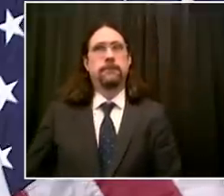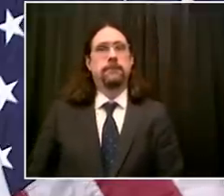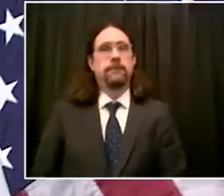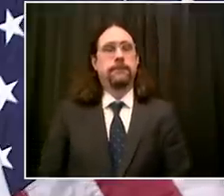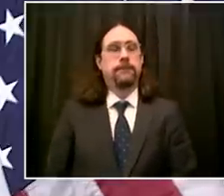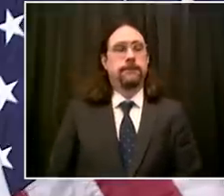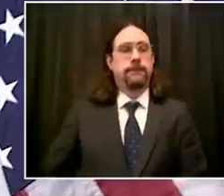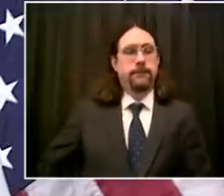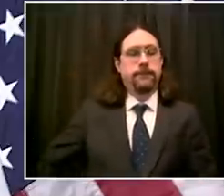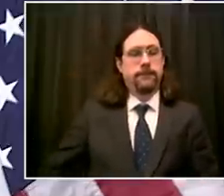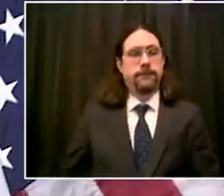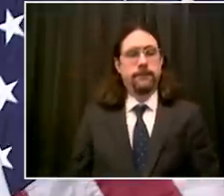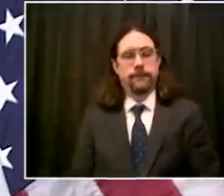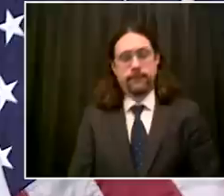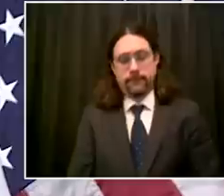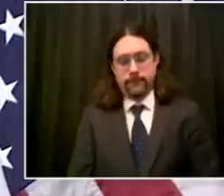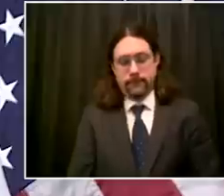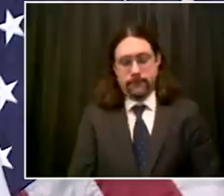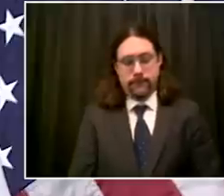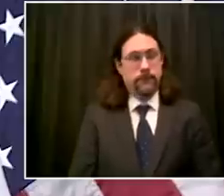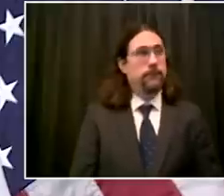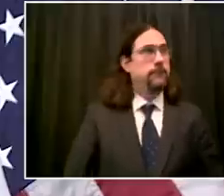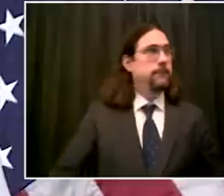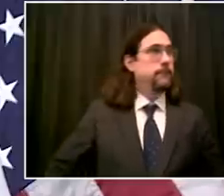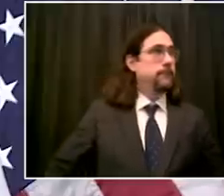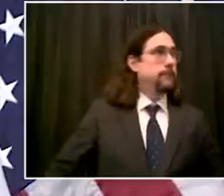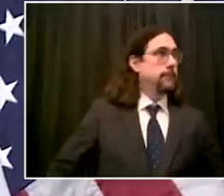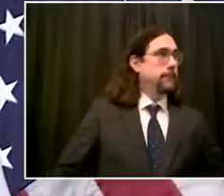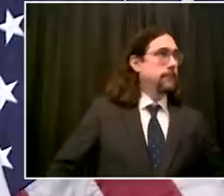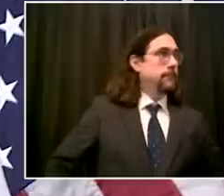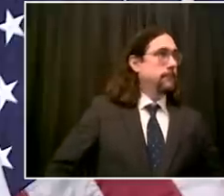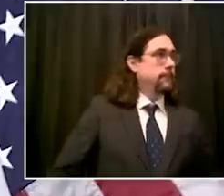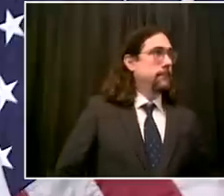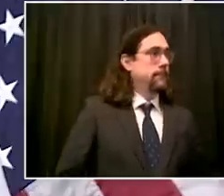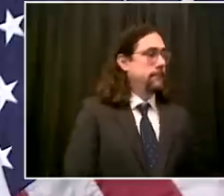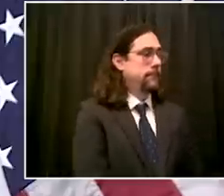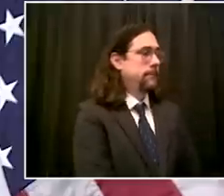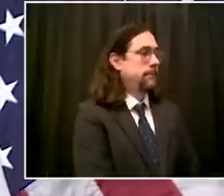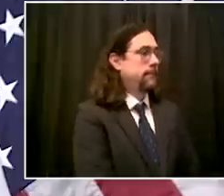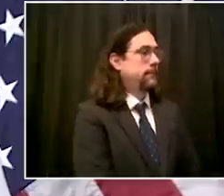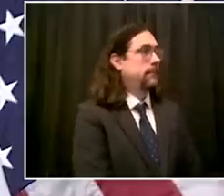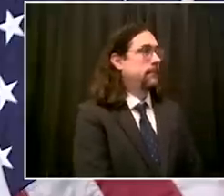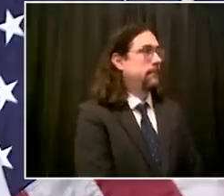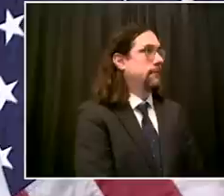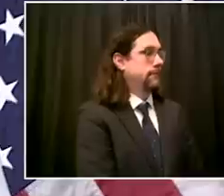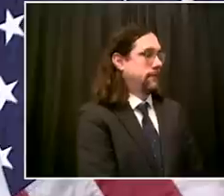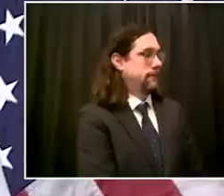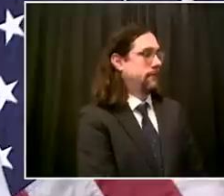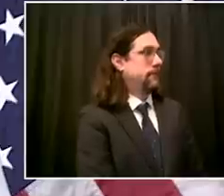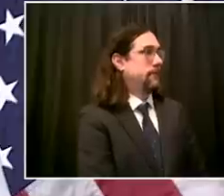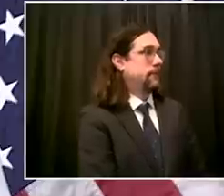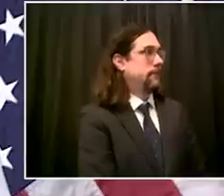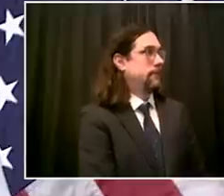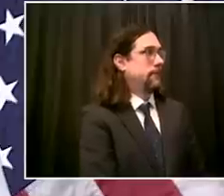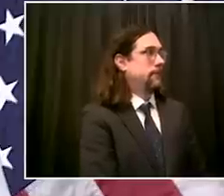por lo que hemos ganado juntos por primera vez en la historia